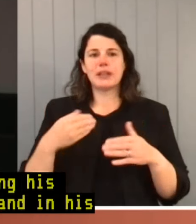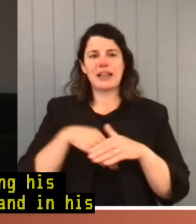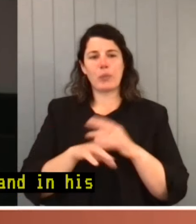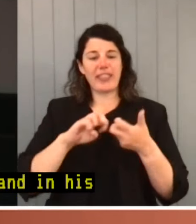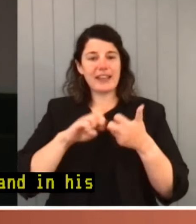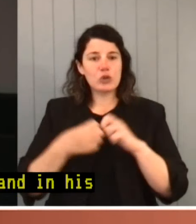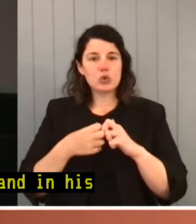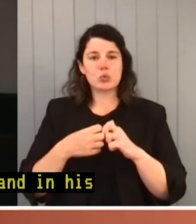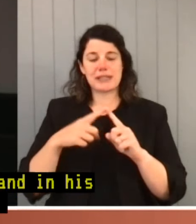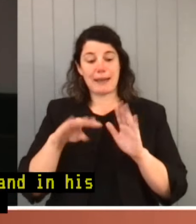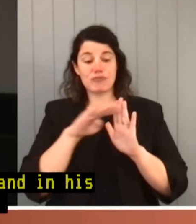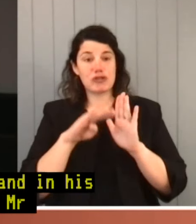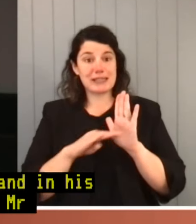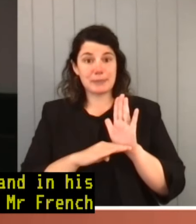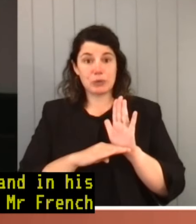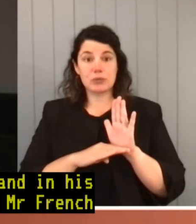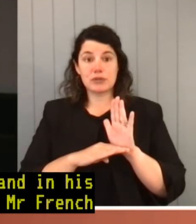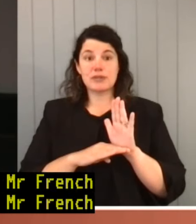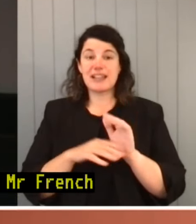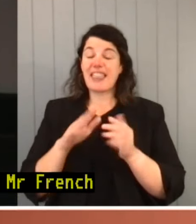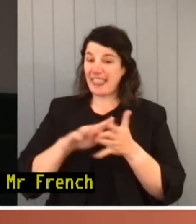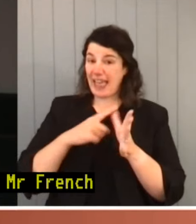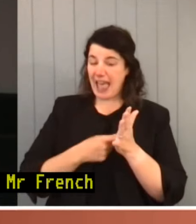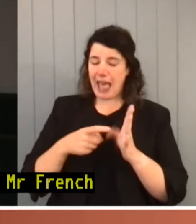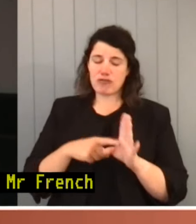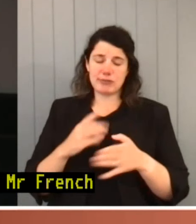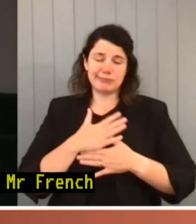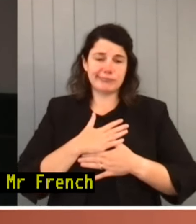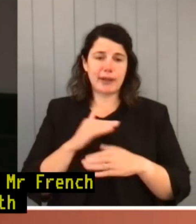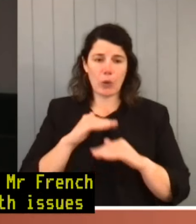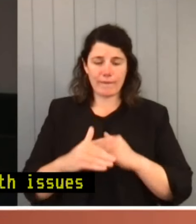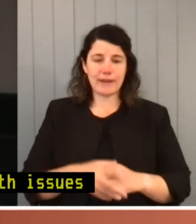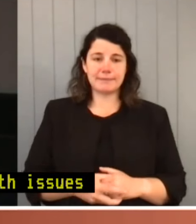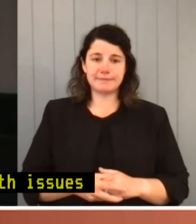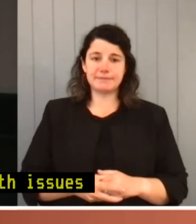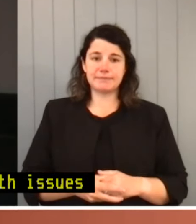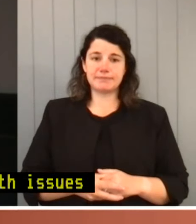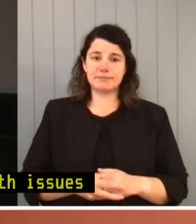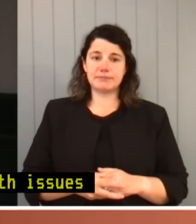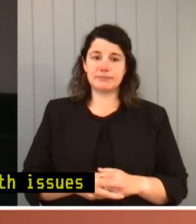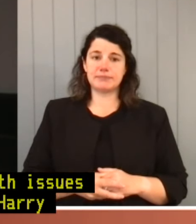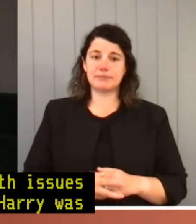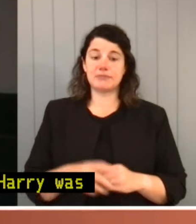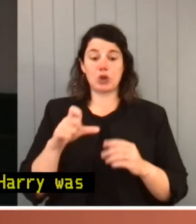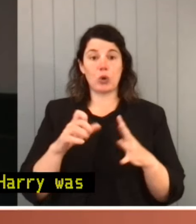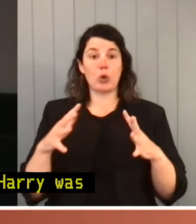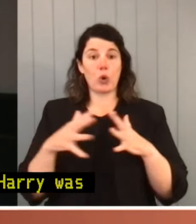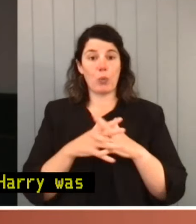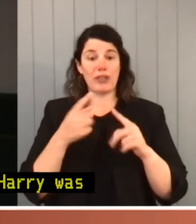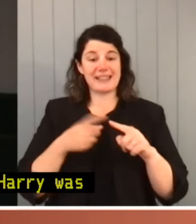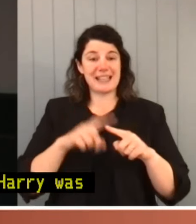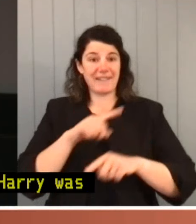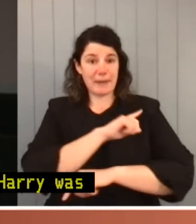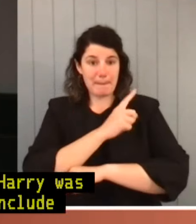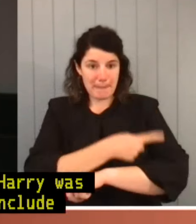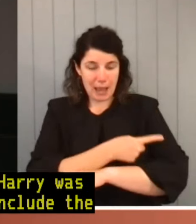principles about which Harry was deeply passionate. These include the scope of Commonwealth executive power vis-à-vis the legislature,